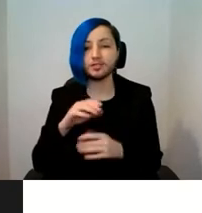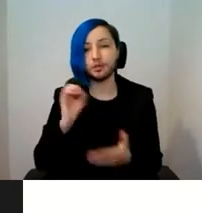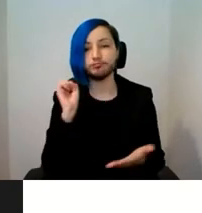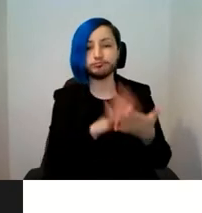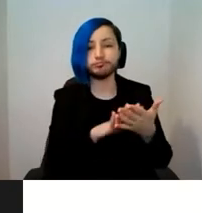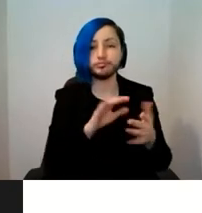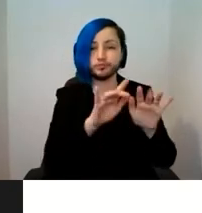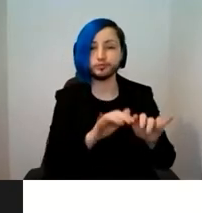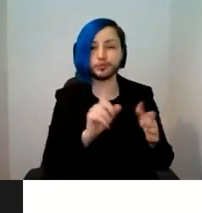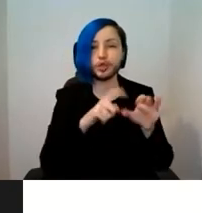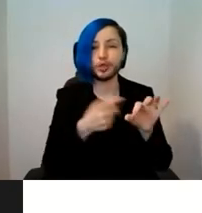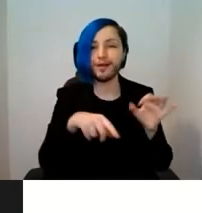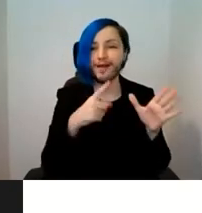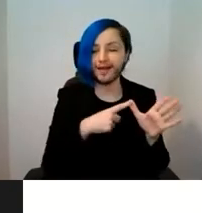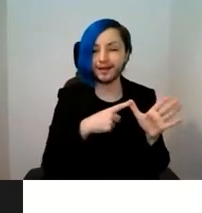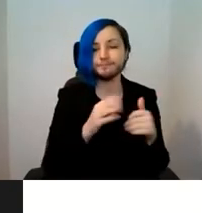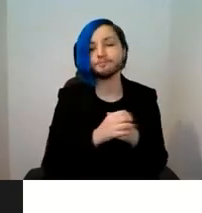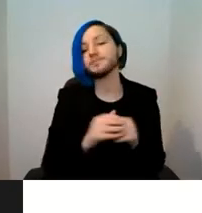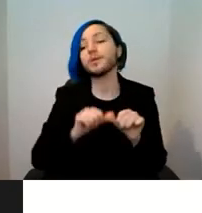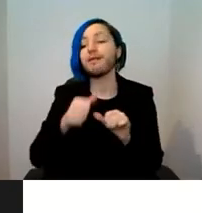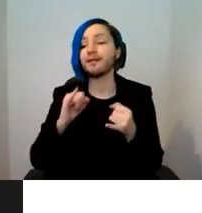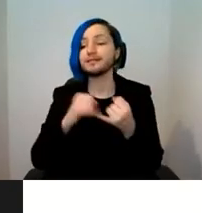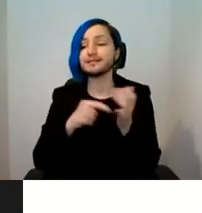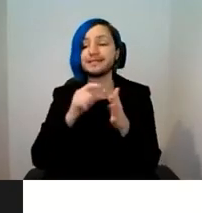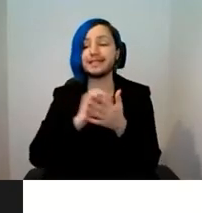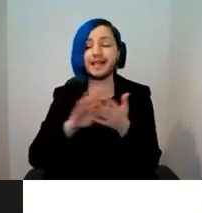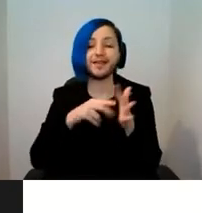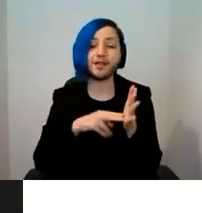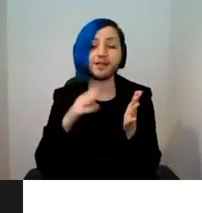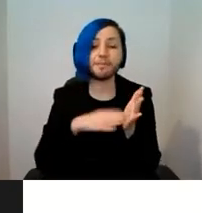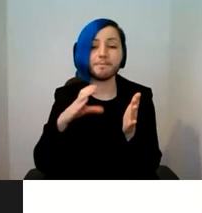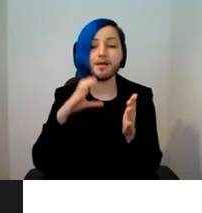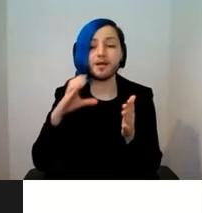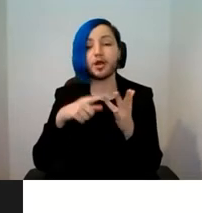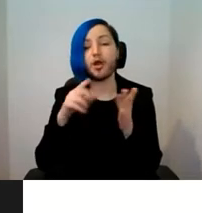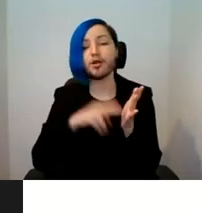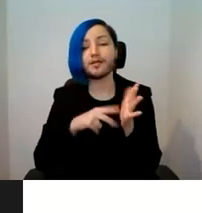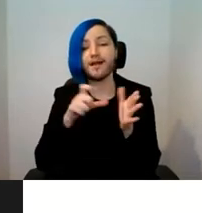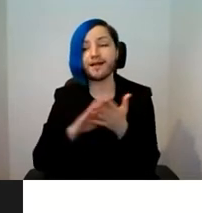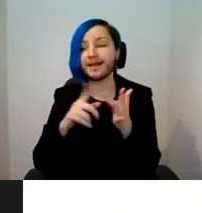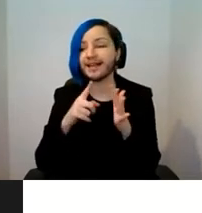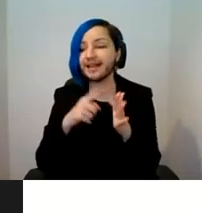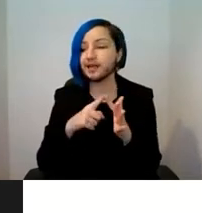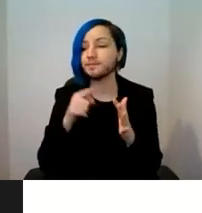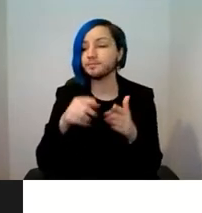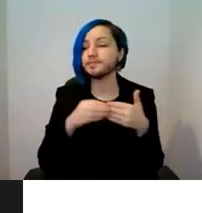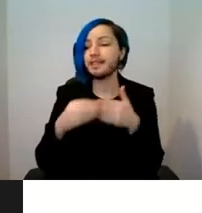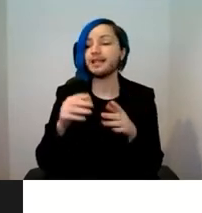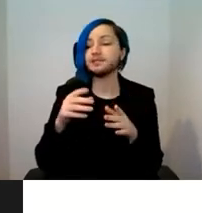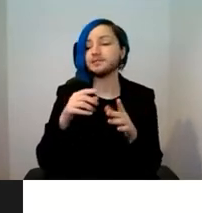So Stephen McConaghy is from, he leads the data and digital preservation teams at the BFI National Archive.